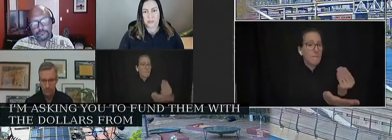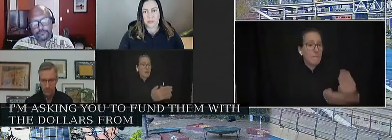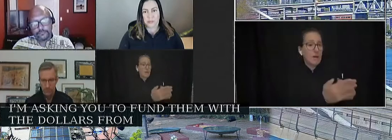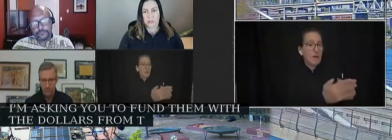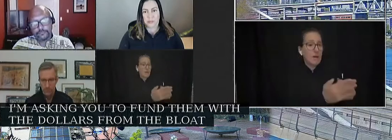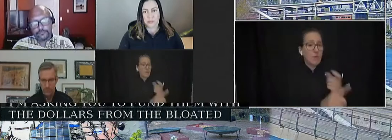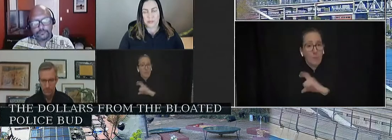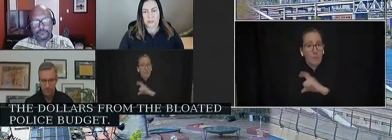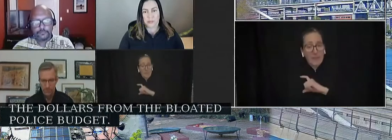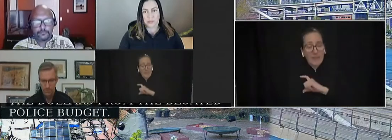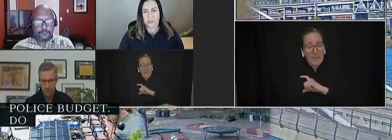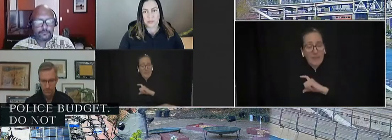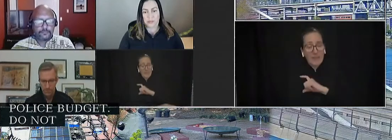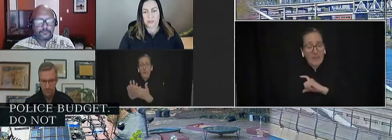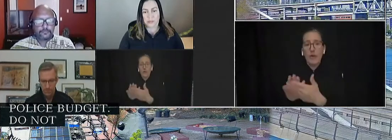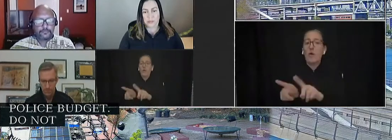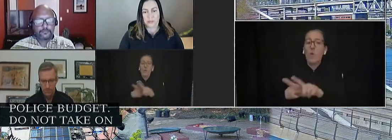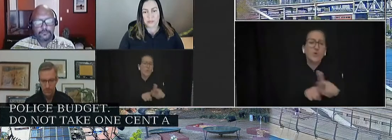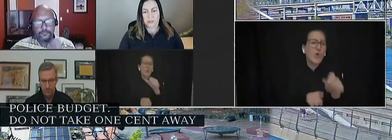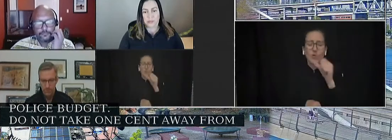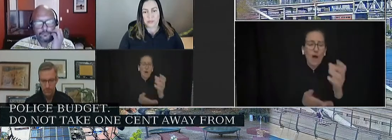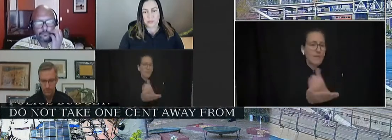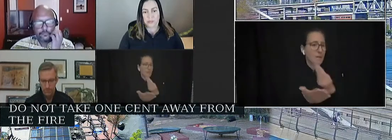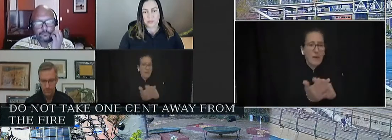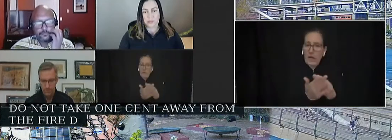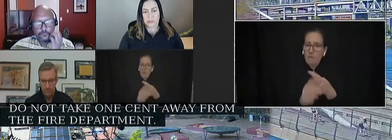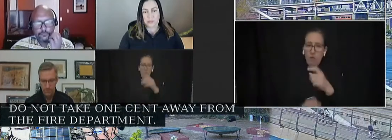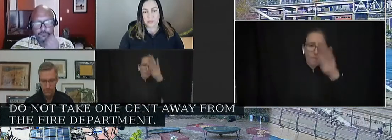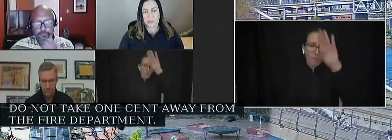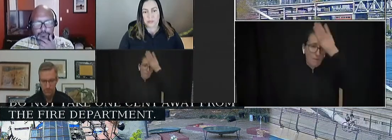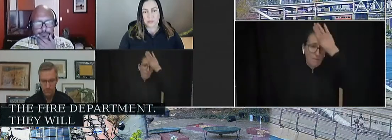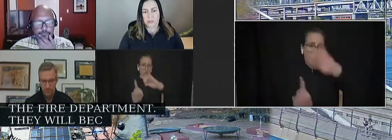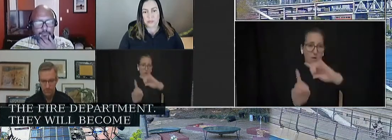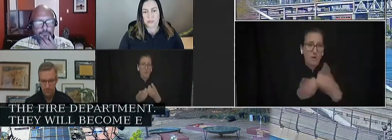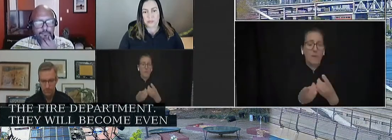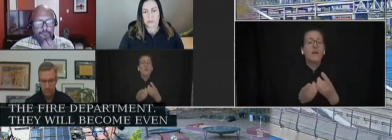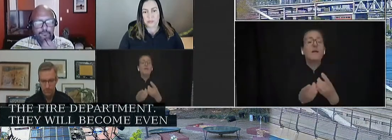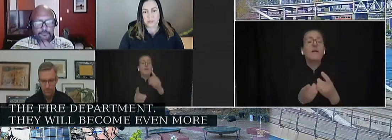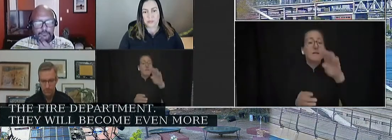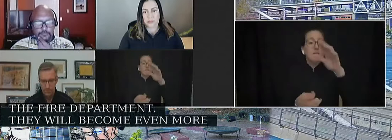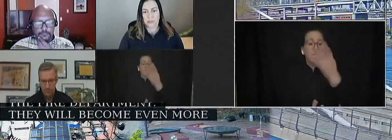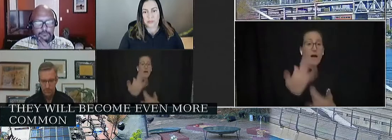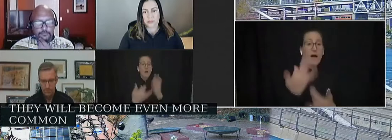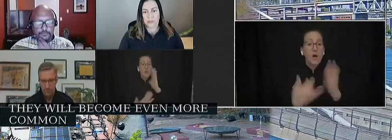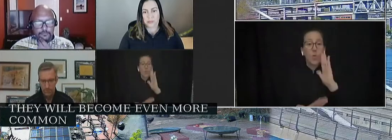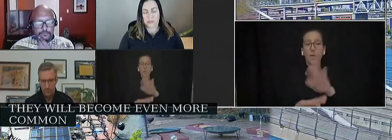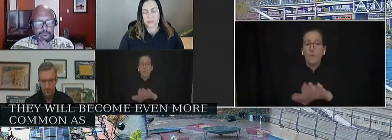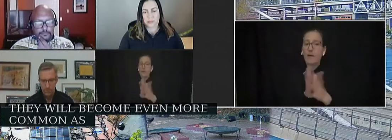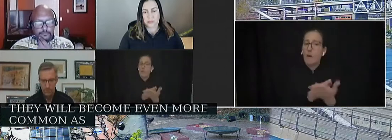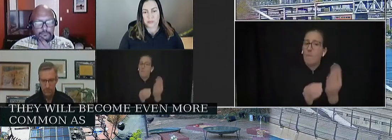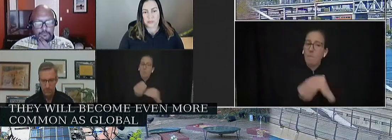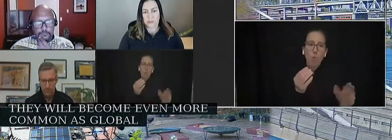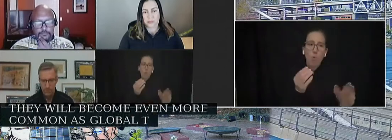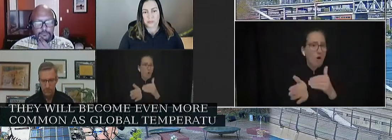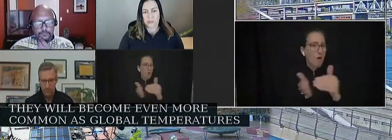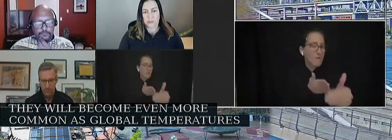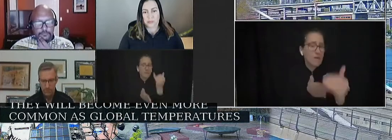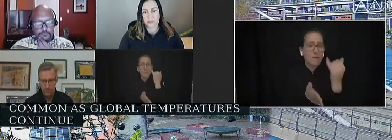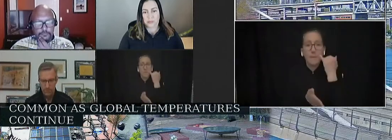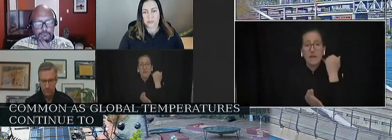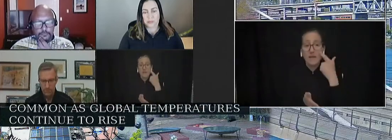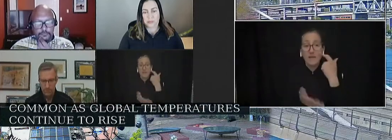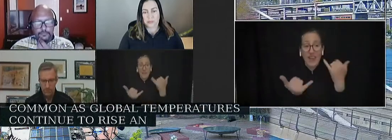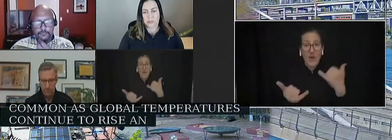away from the fire department. Fires will become even more common as global temperatures continue to rise and the unreasonably hot and dry days, like today,